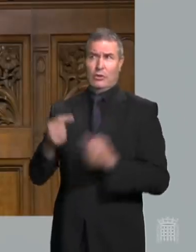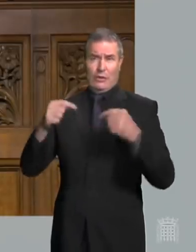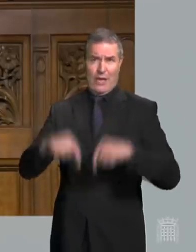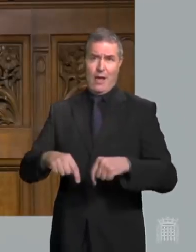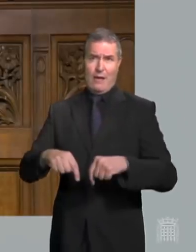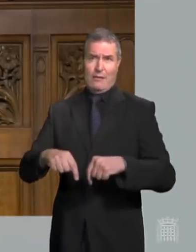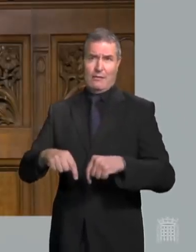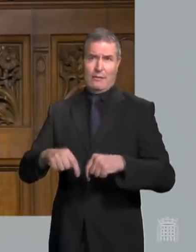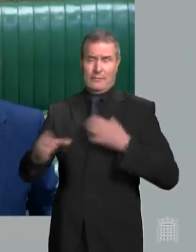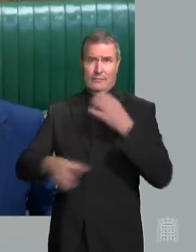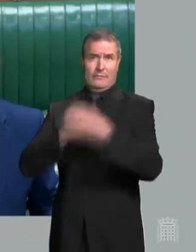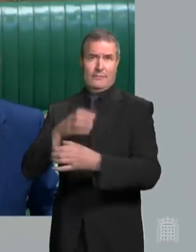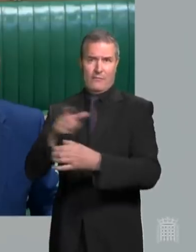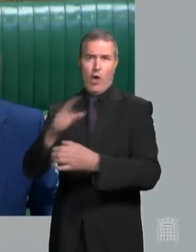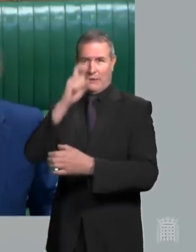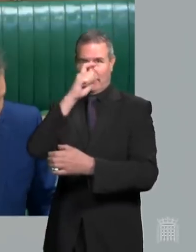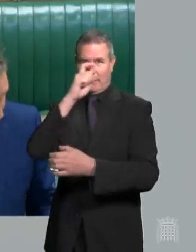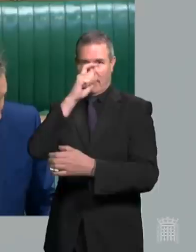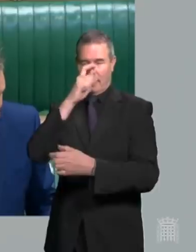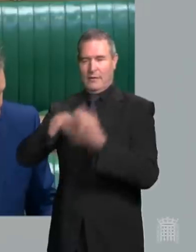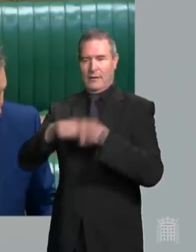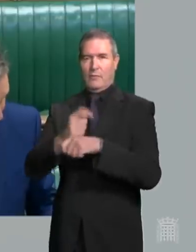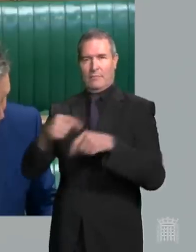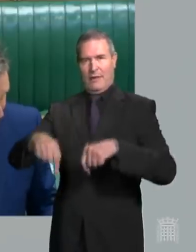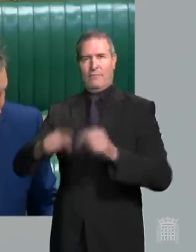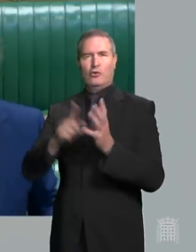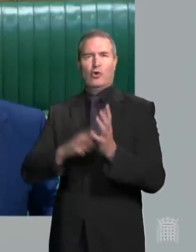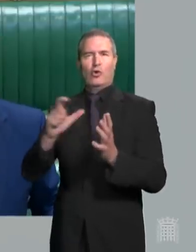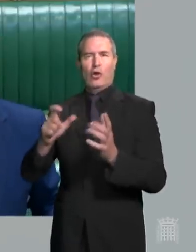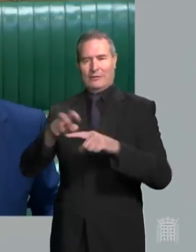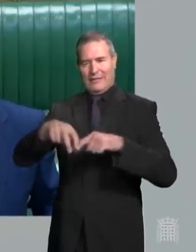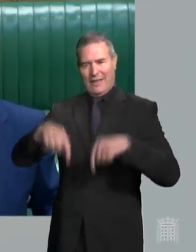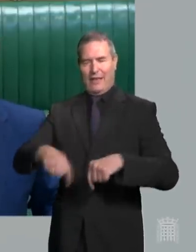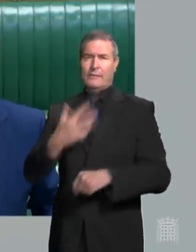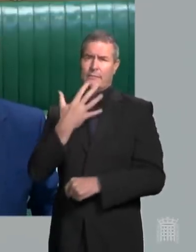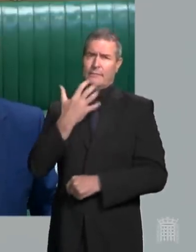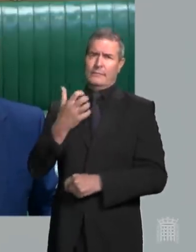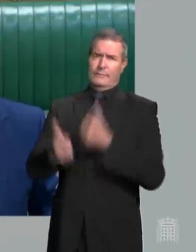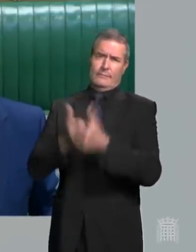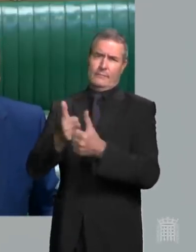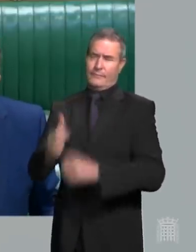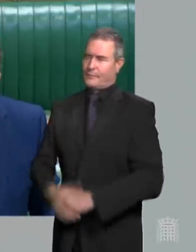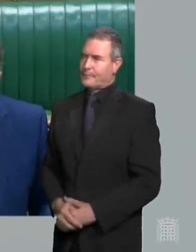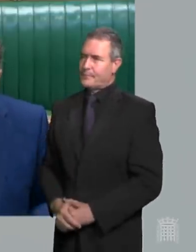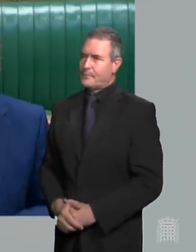in that constituency and to sit on these benches beneath that plaque.